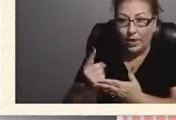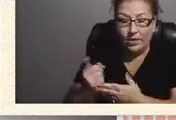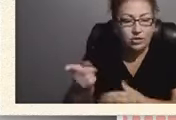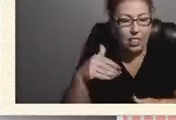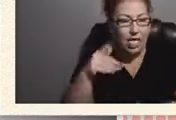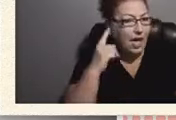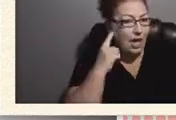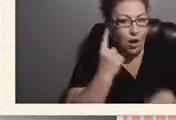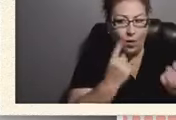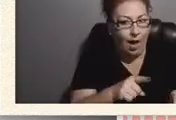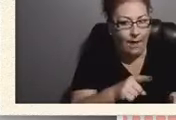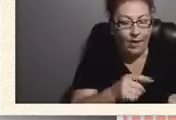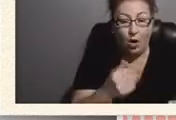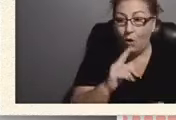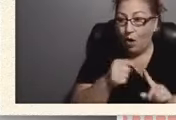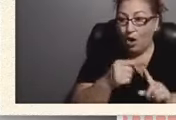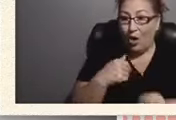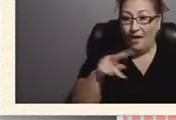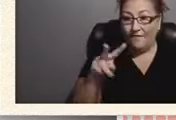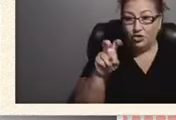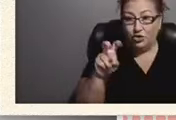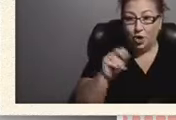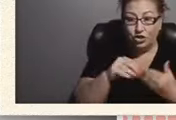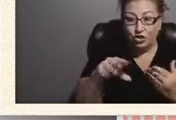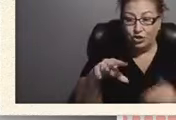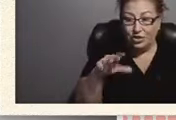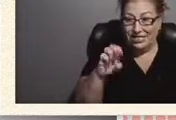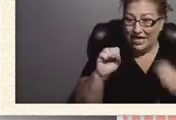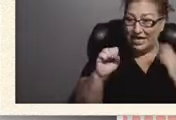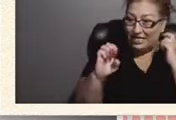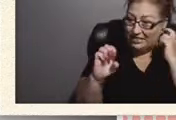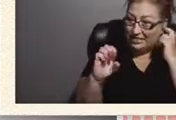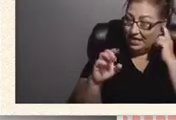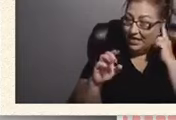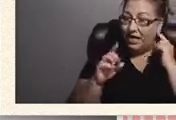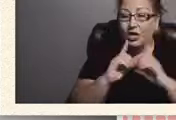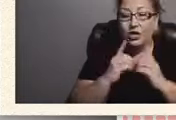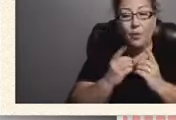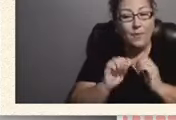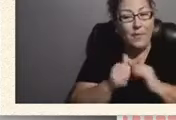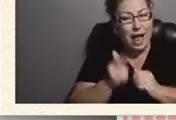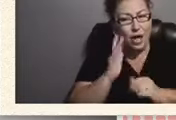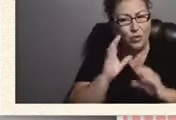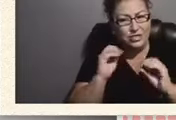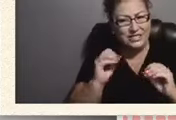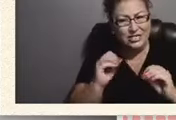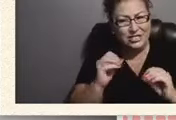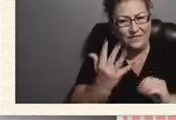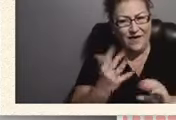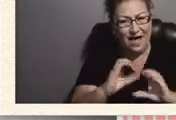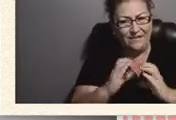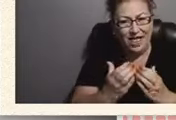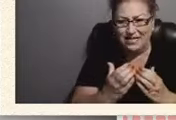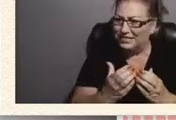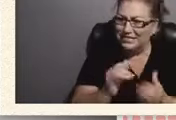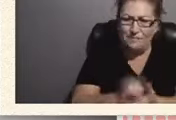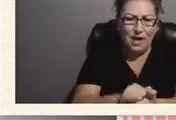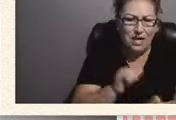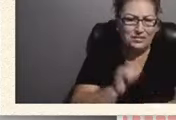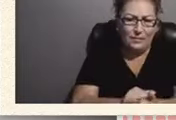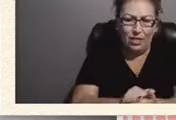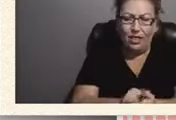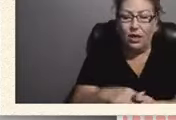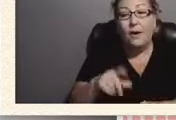200 students in the ESE department, how are you going to teach five classes? It's impossible. But